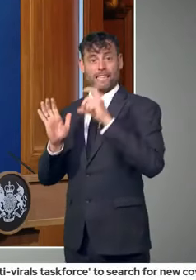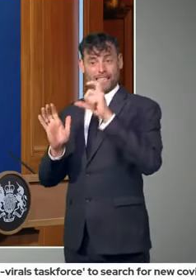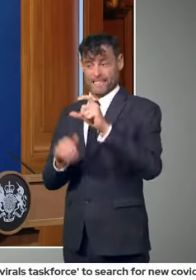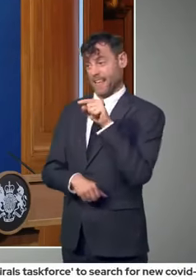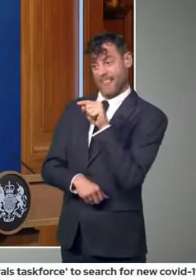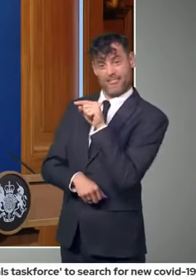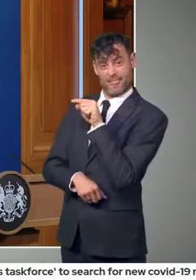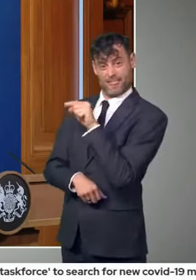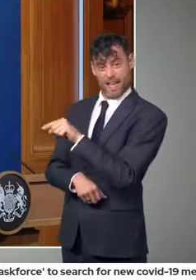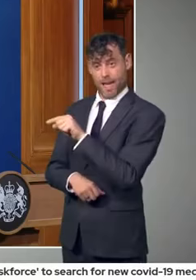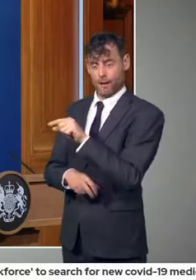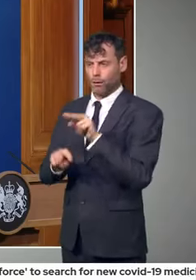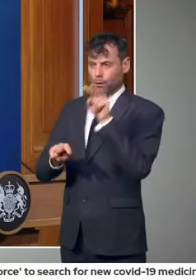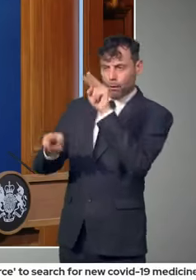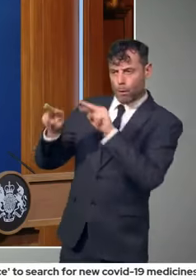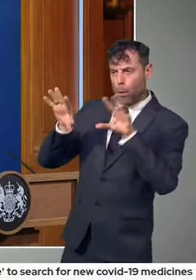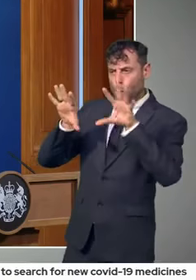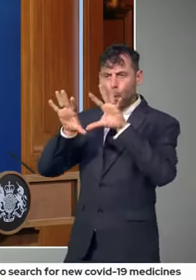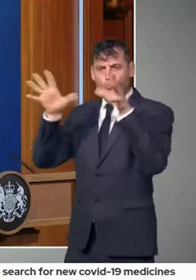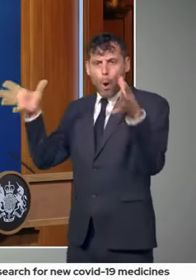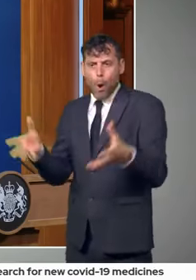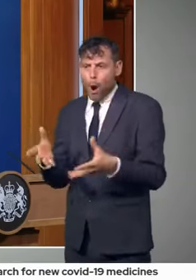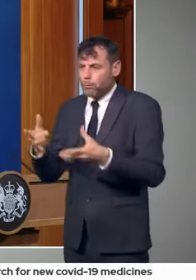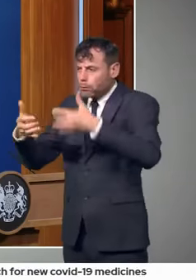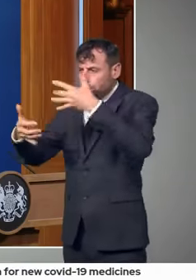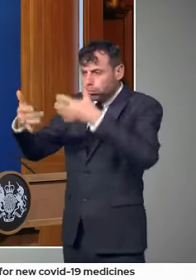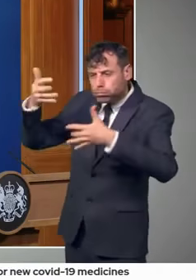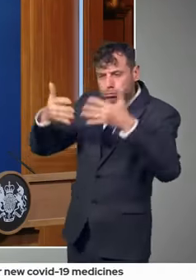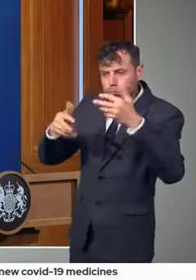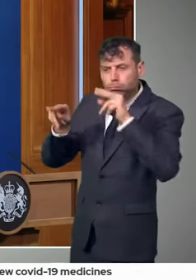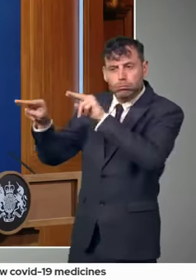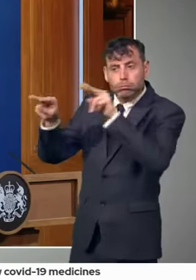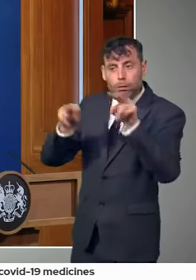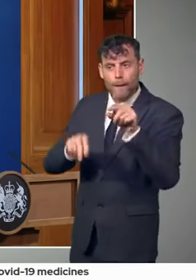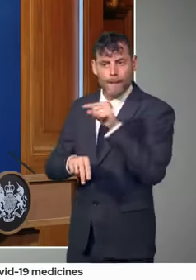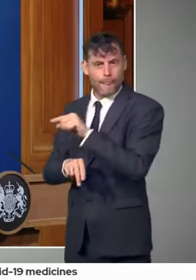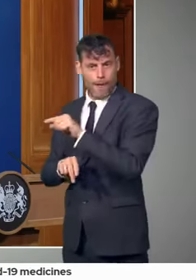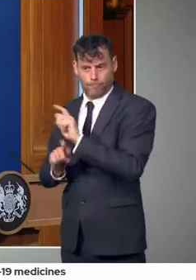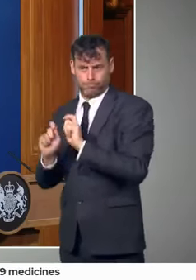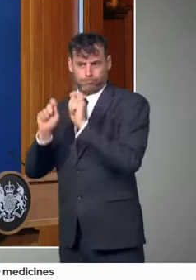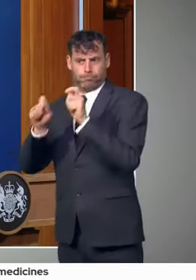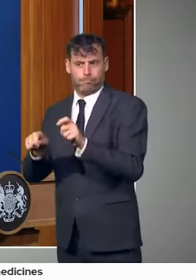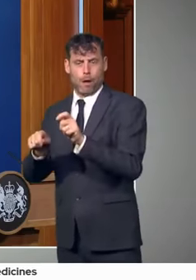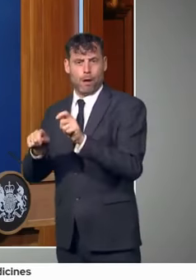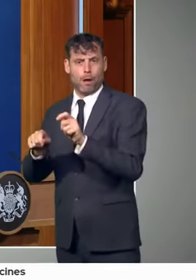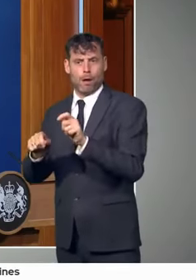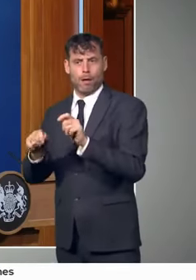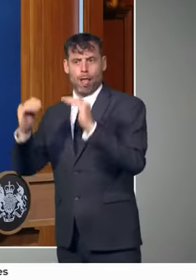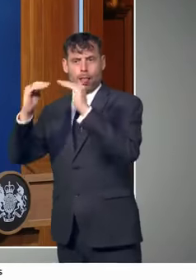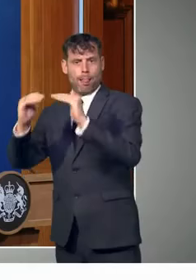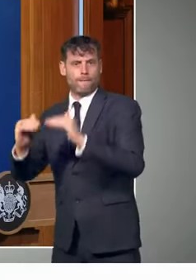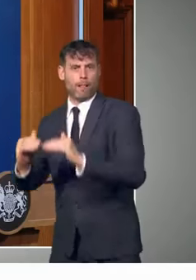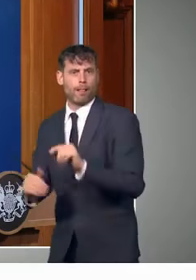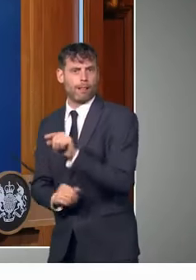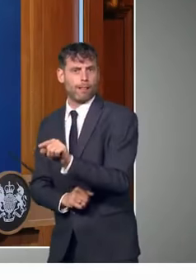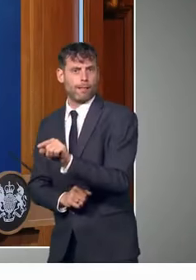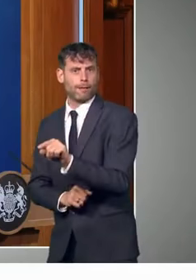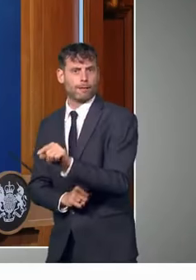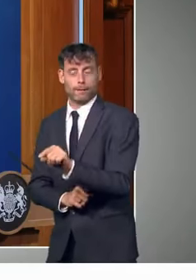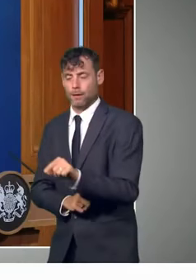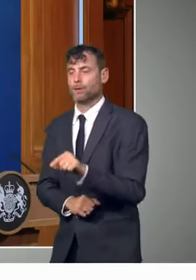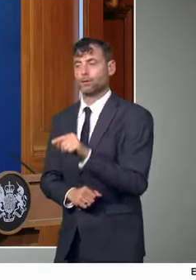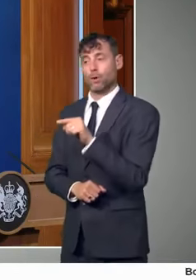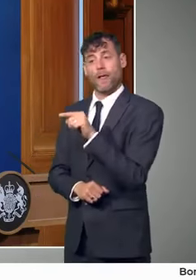issue. And they will make their determination based on